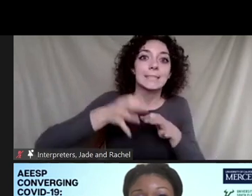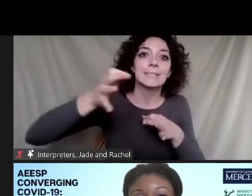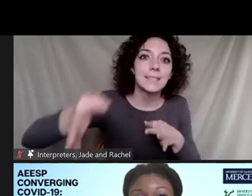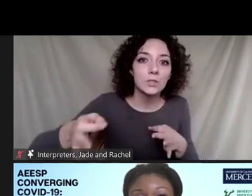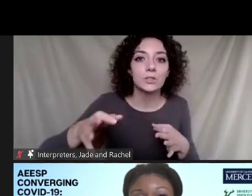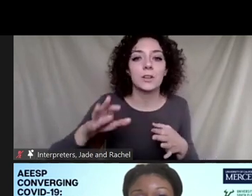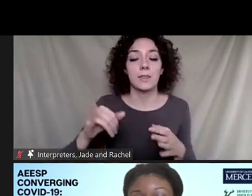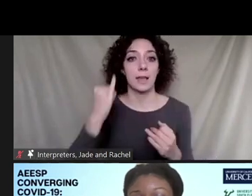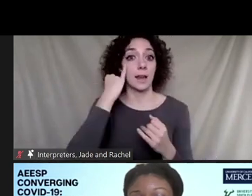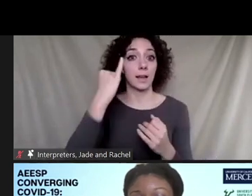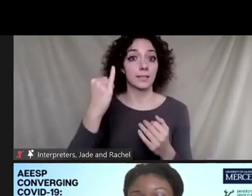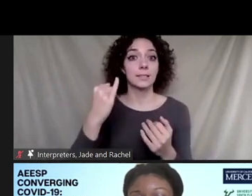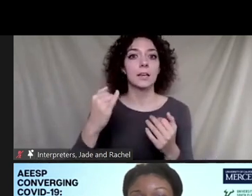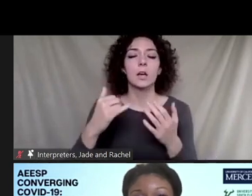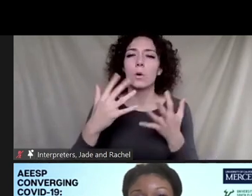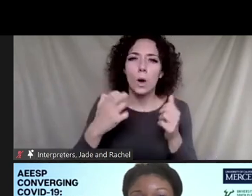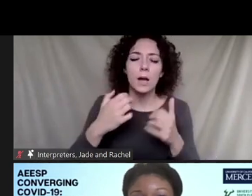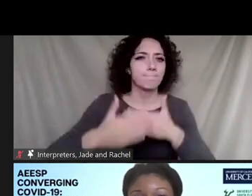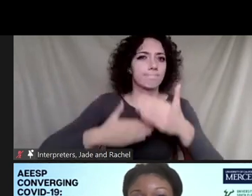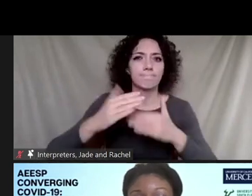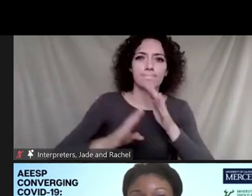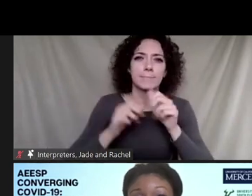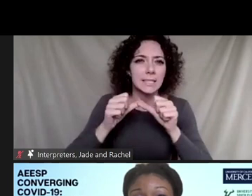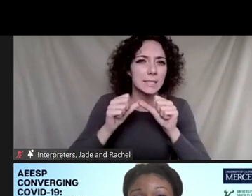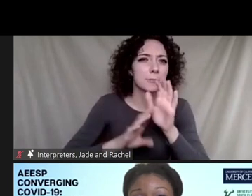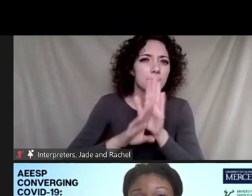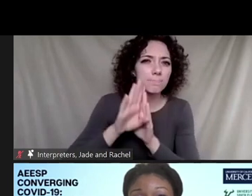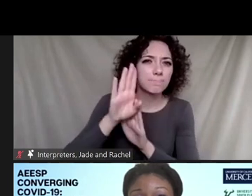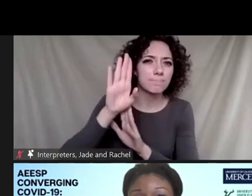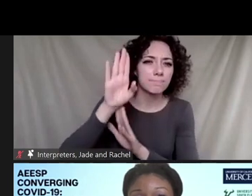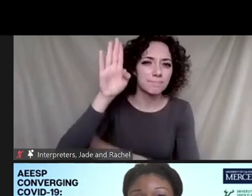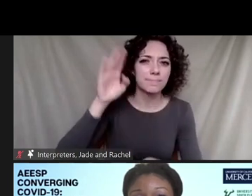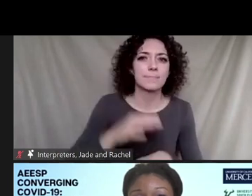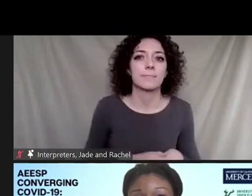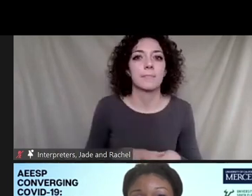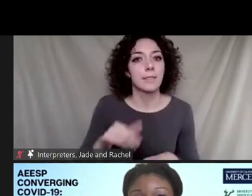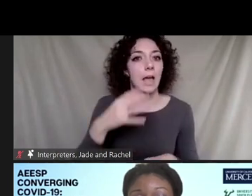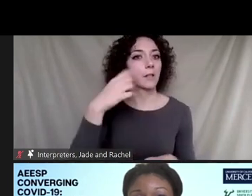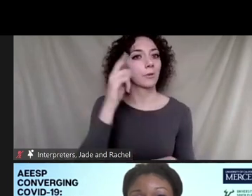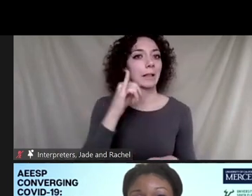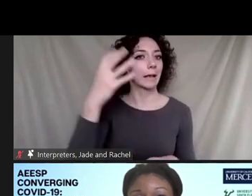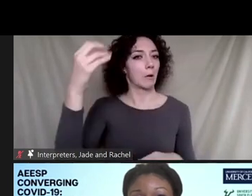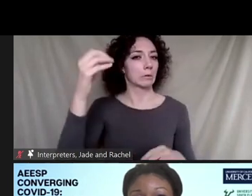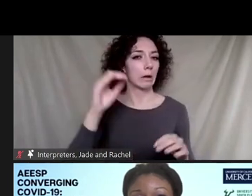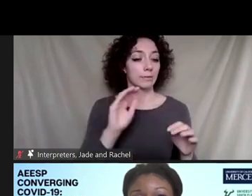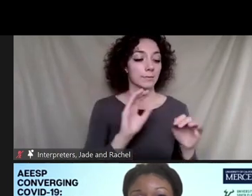driving things towards continuous improvement. There's lots of work, again, a little bit outside of the engineering realm, but thinking about